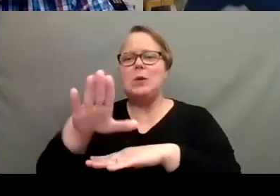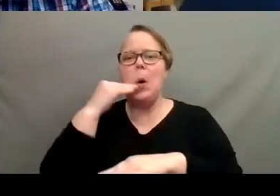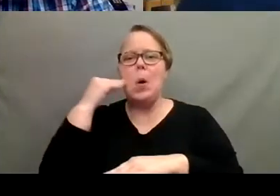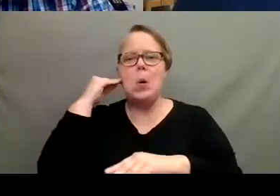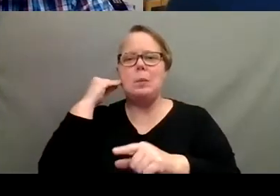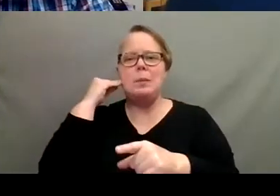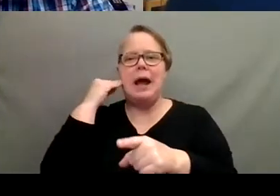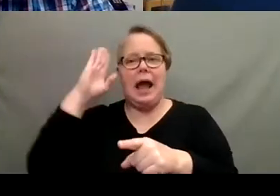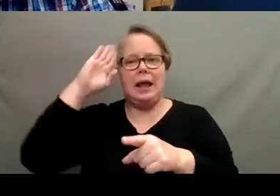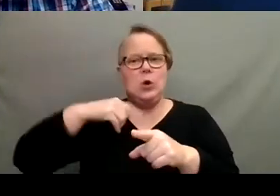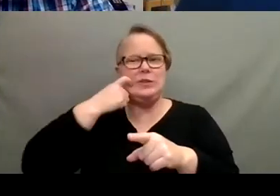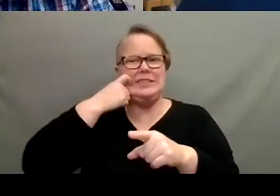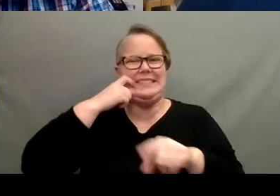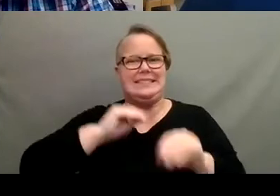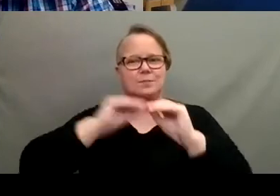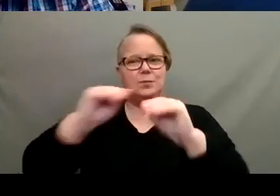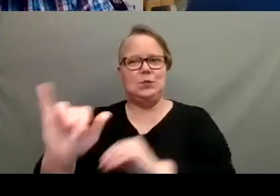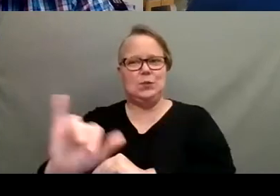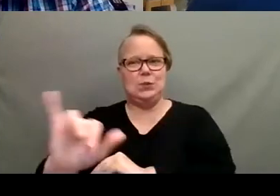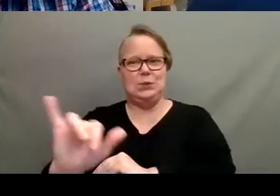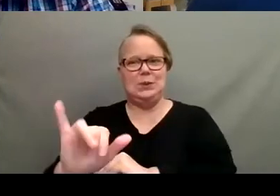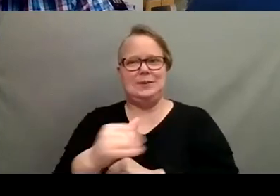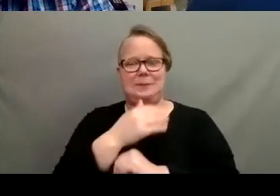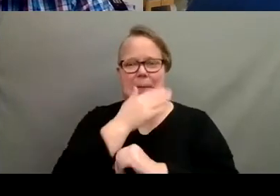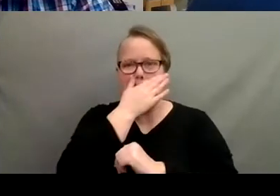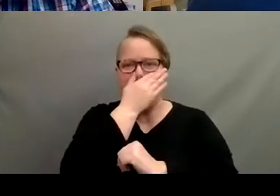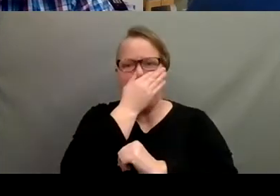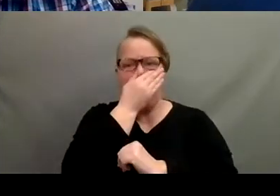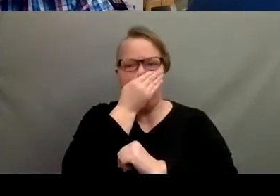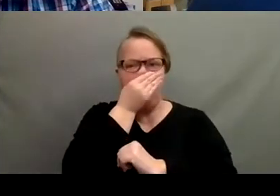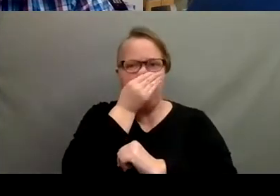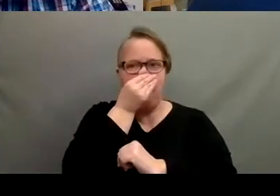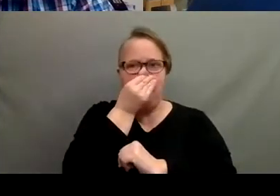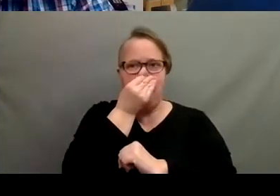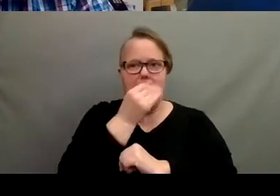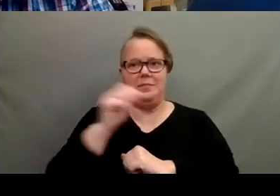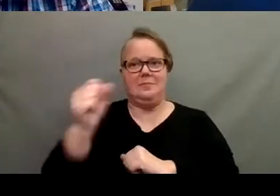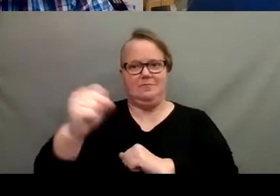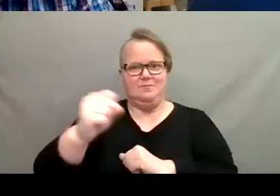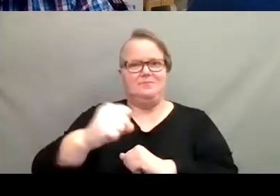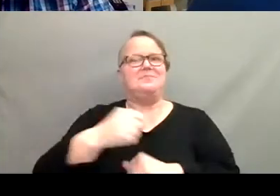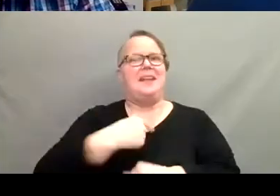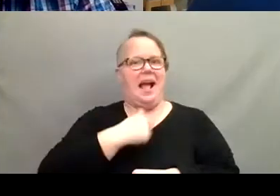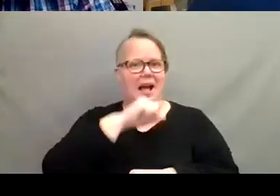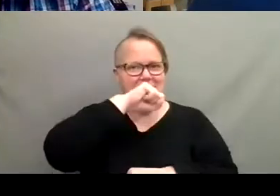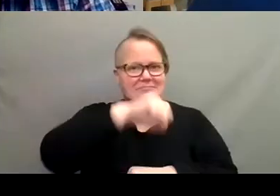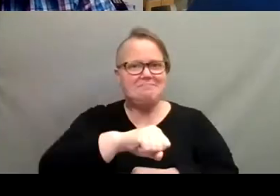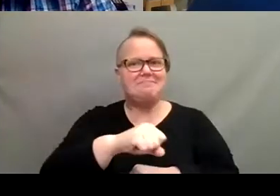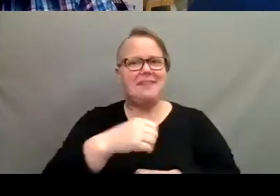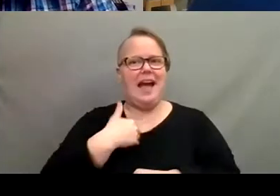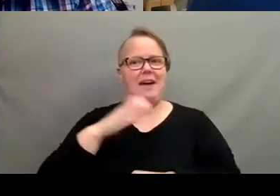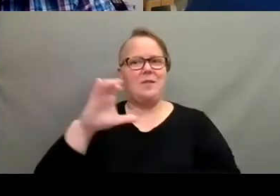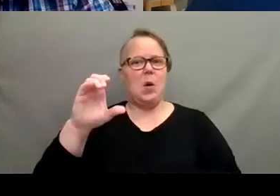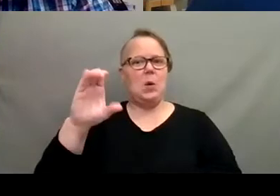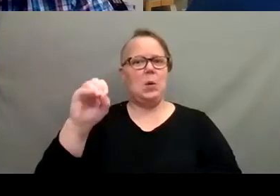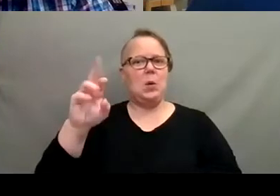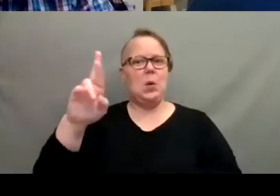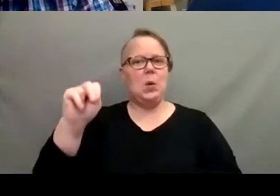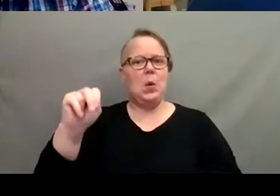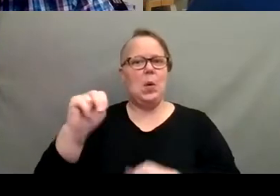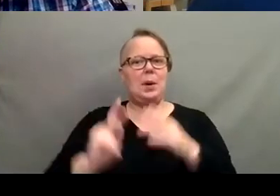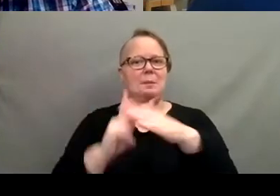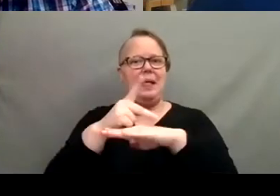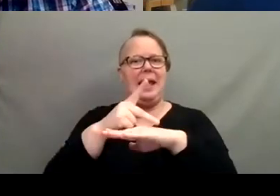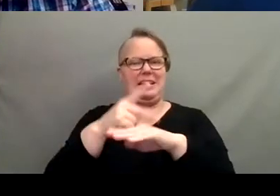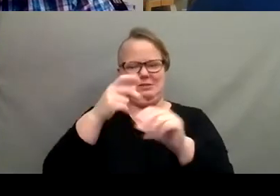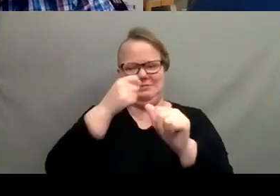you've just moved as well. So. Yeah. So I'm a lover of houseplants. have a corn plant right next to me and there's a